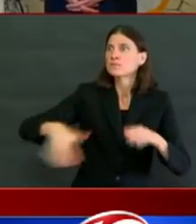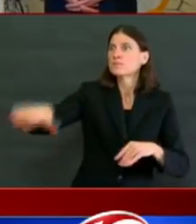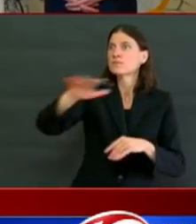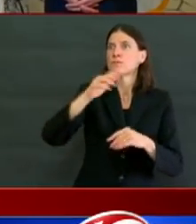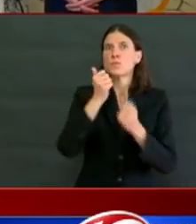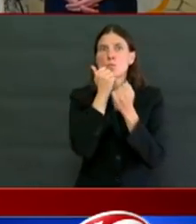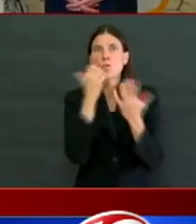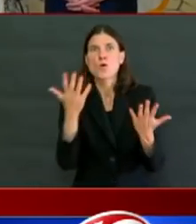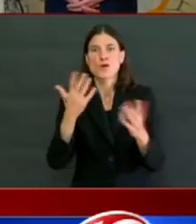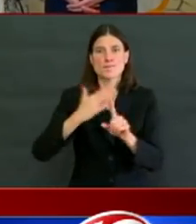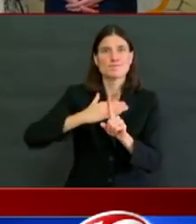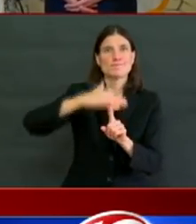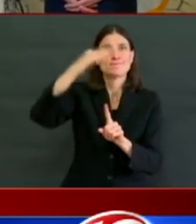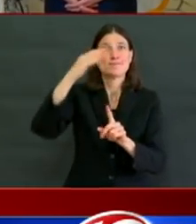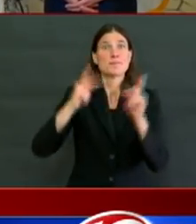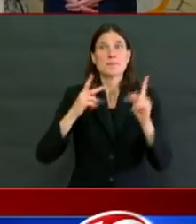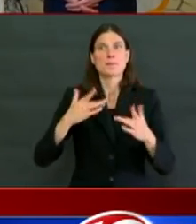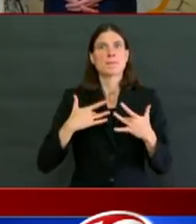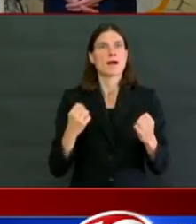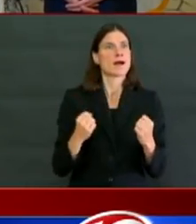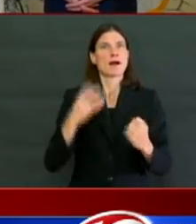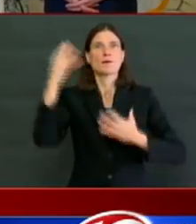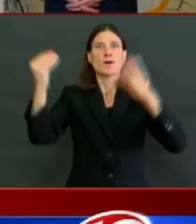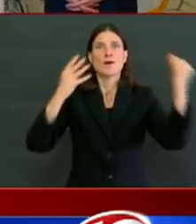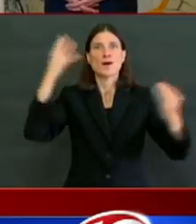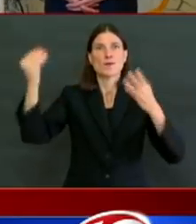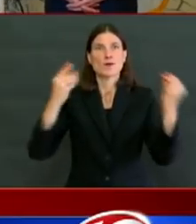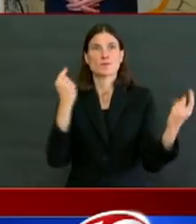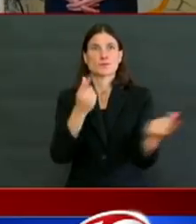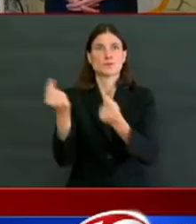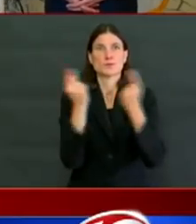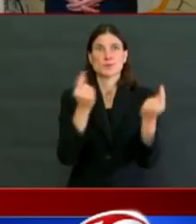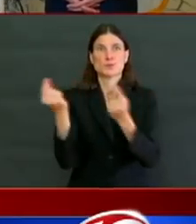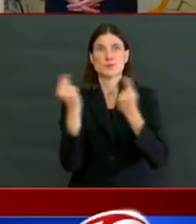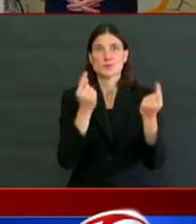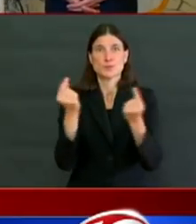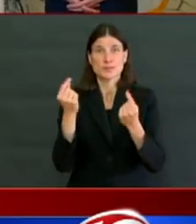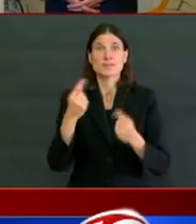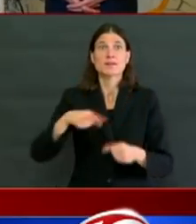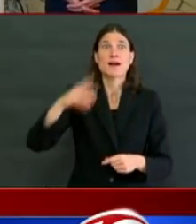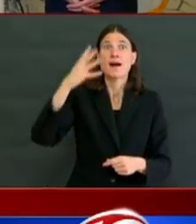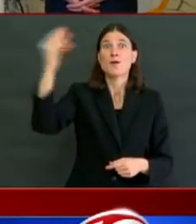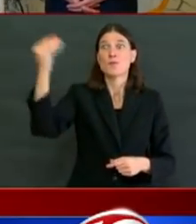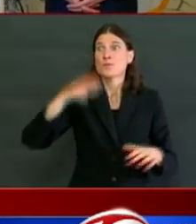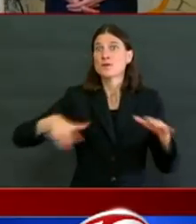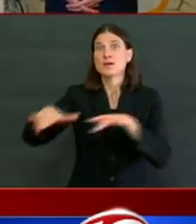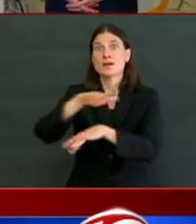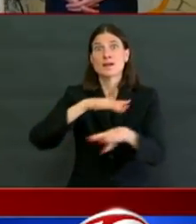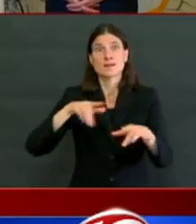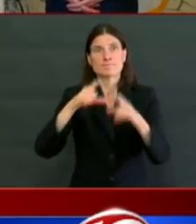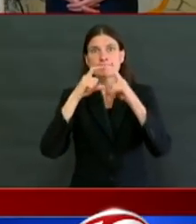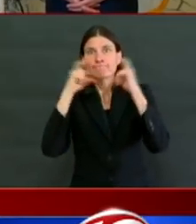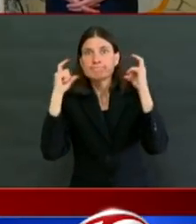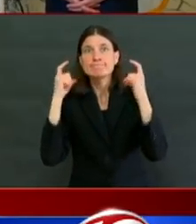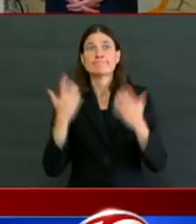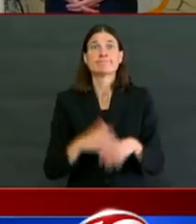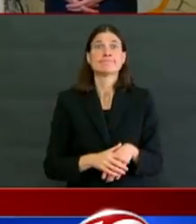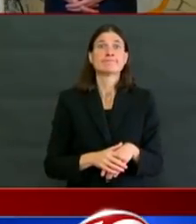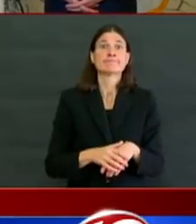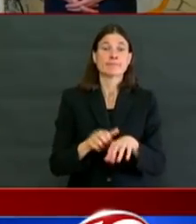their offices and we don't wear our masks and we don't obey the stay-at-home order,